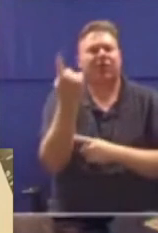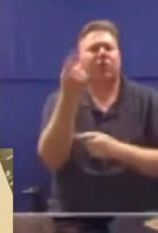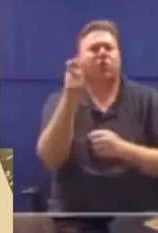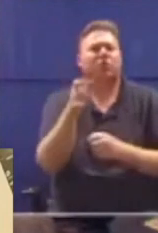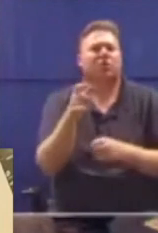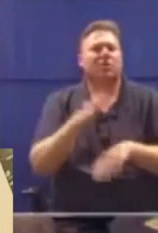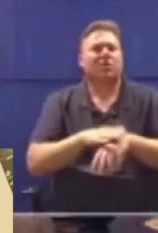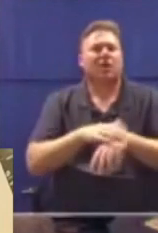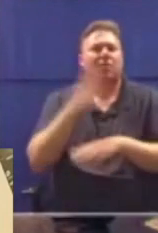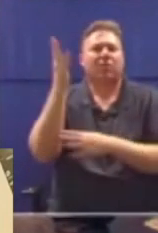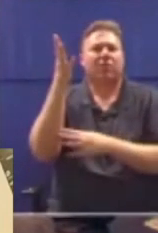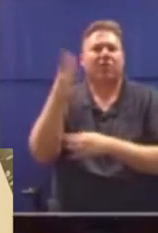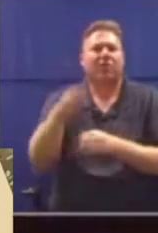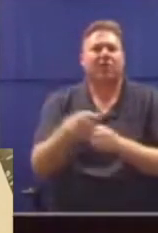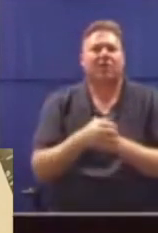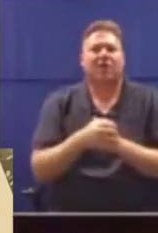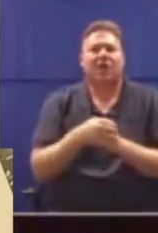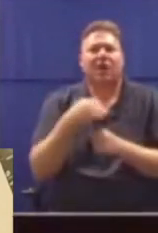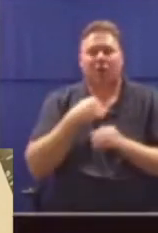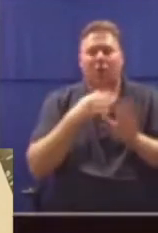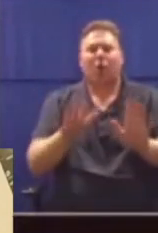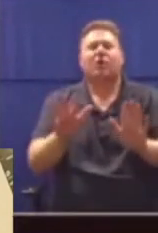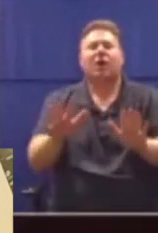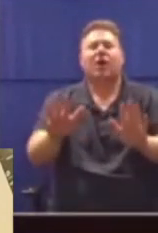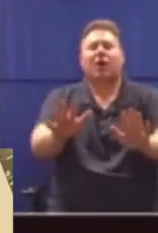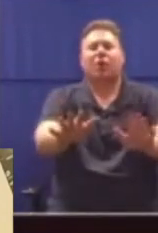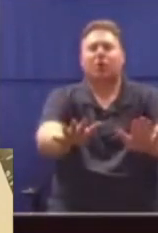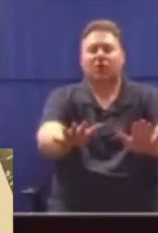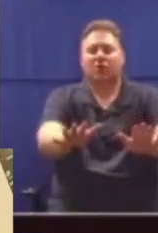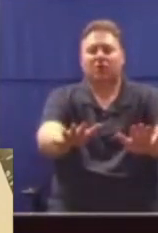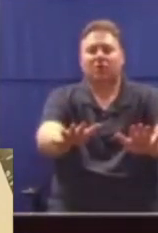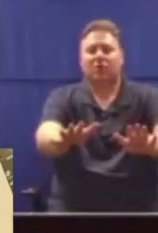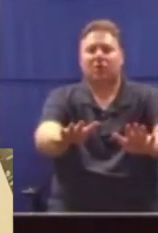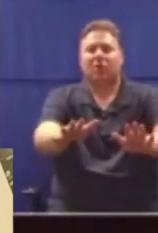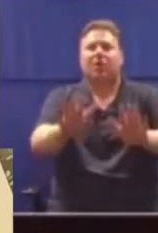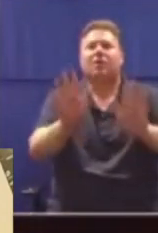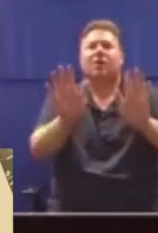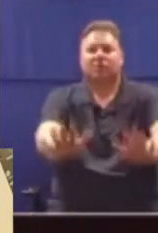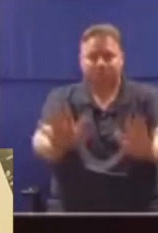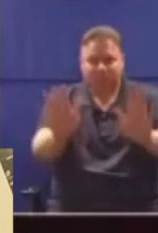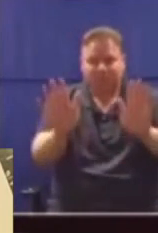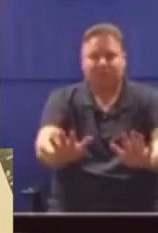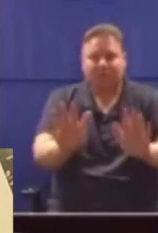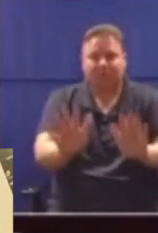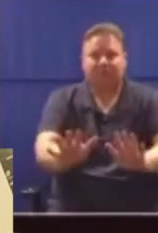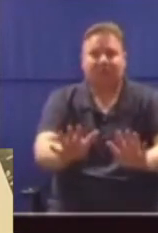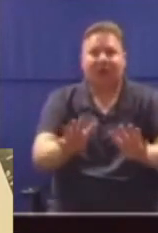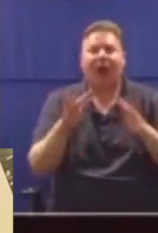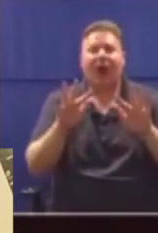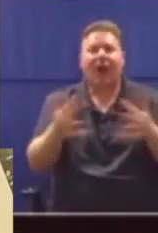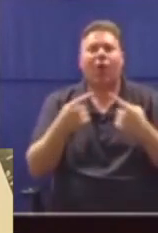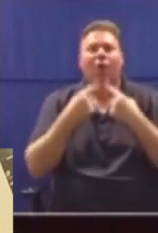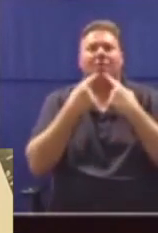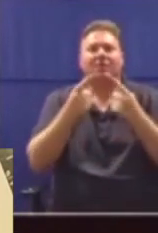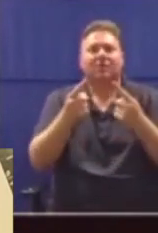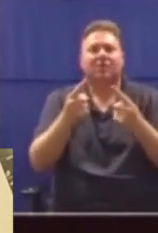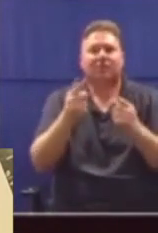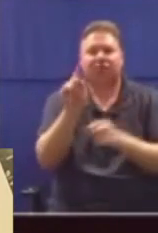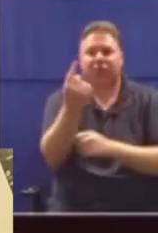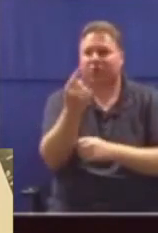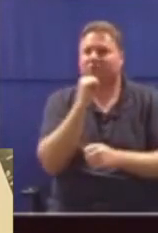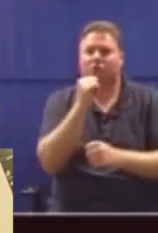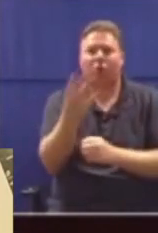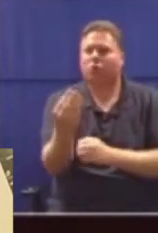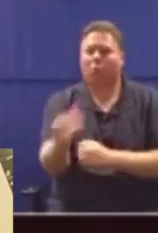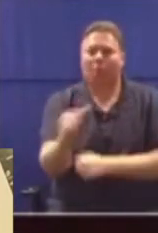speech. Which I believe. Order. Order. Order. Let me say. Let me talk. Don't talk